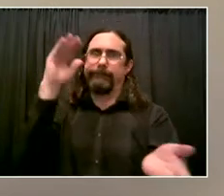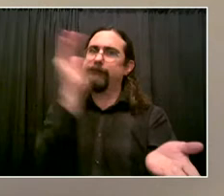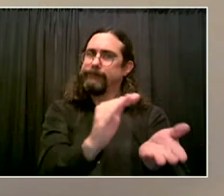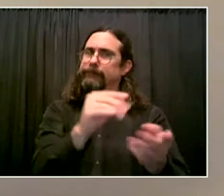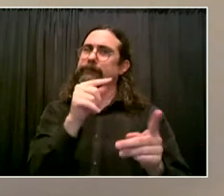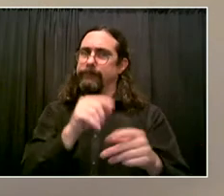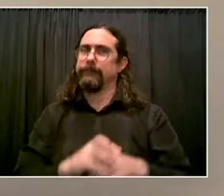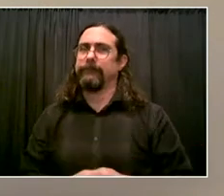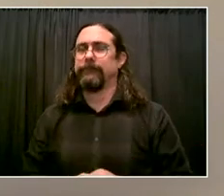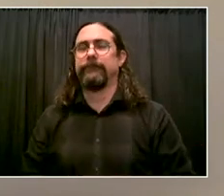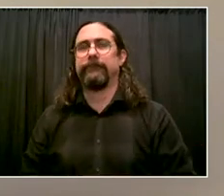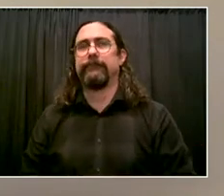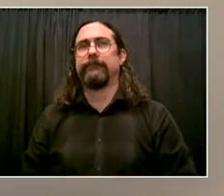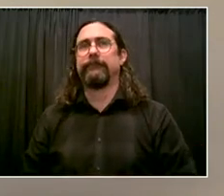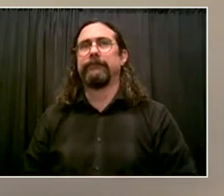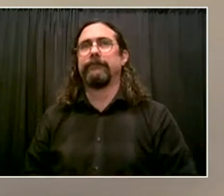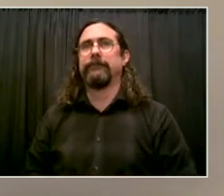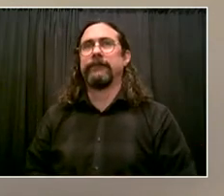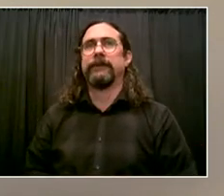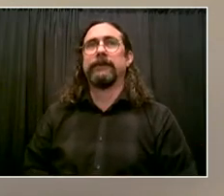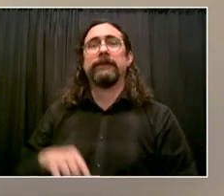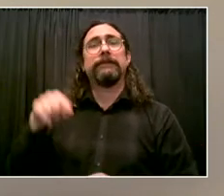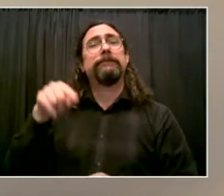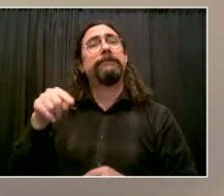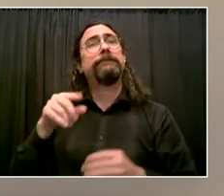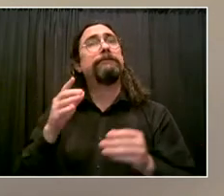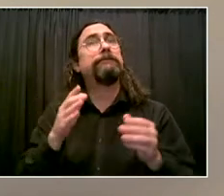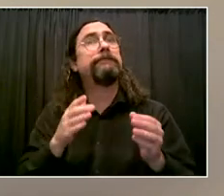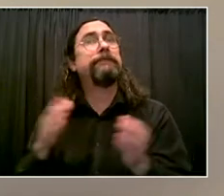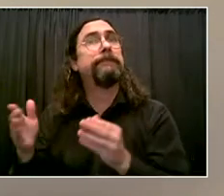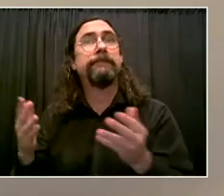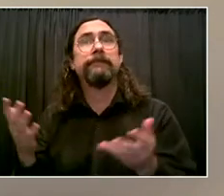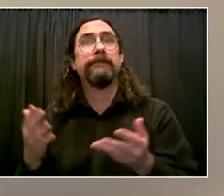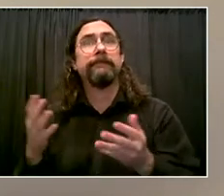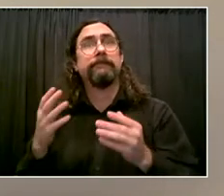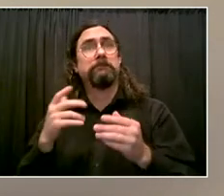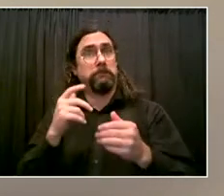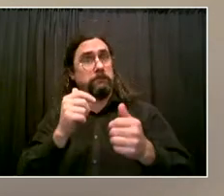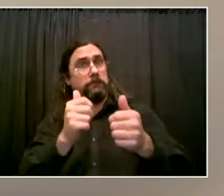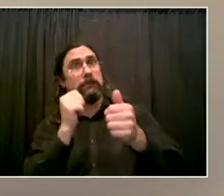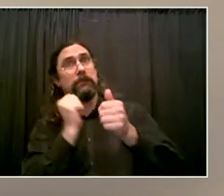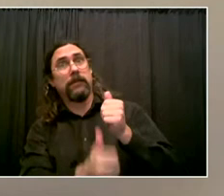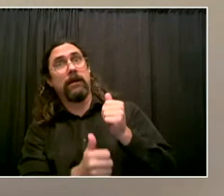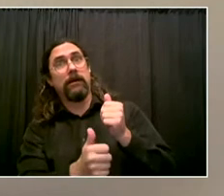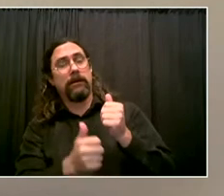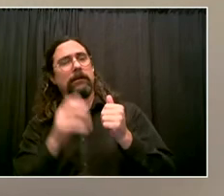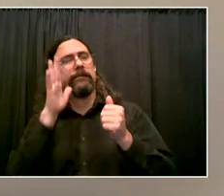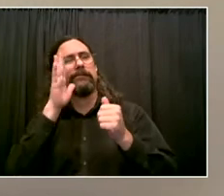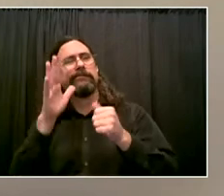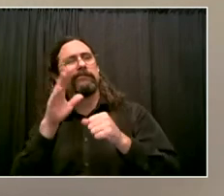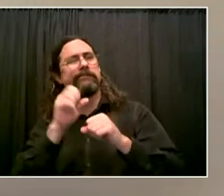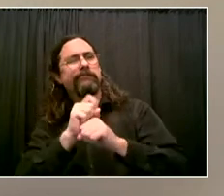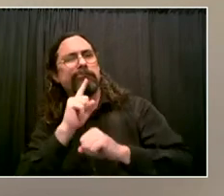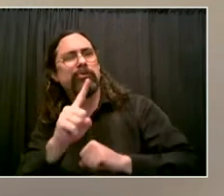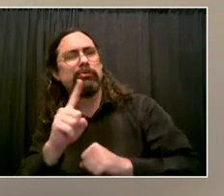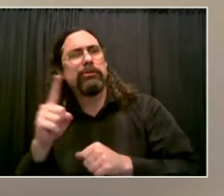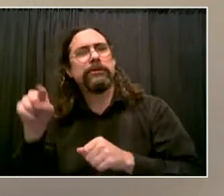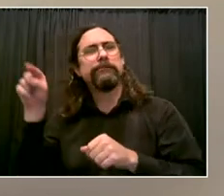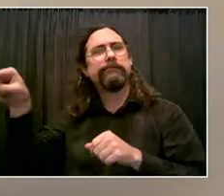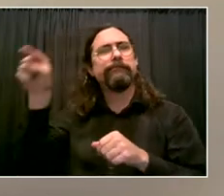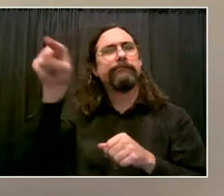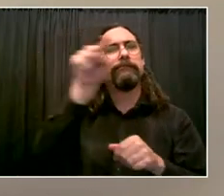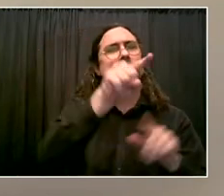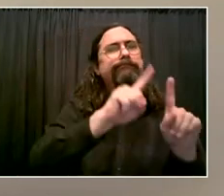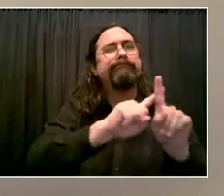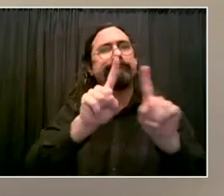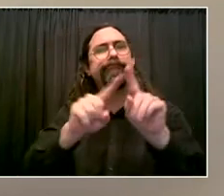plan out in Rikers, working on reentry, making sure we have comprehensive reentry, right? Focusing on mental health, focusing on housing, focusing on healthcare.